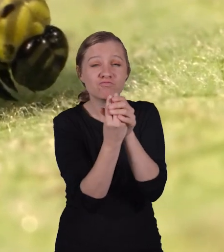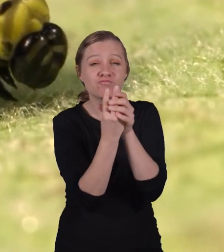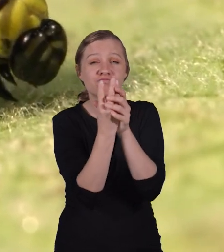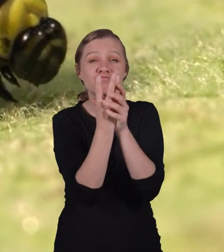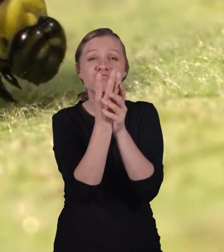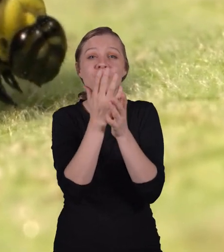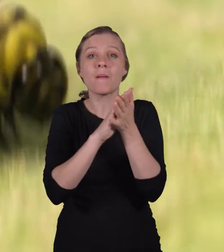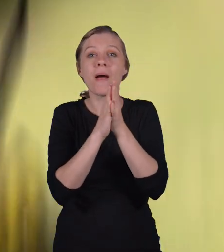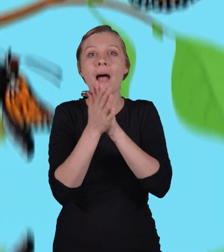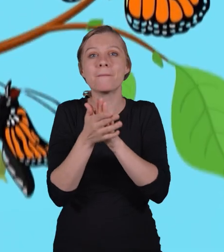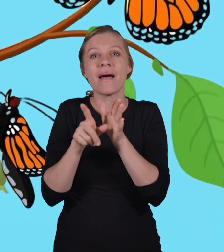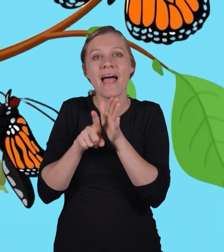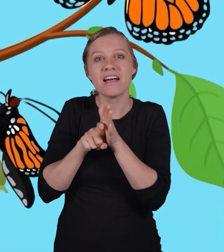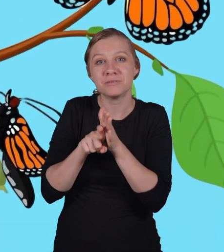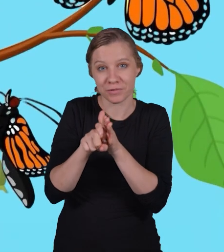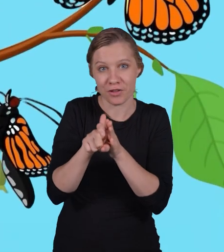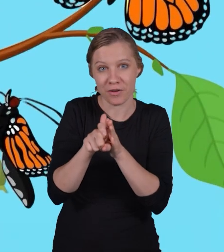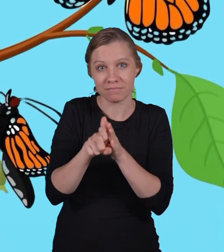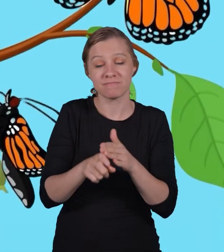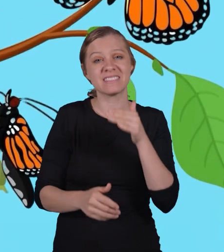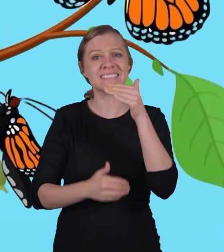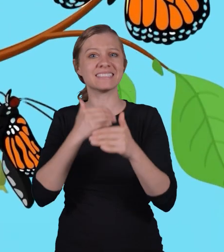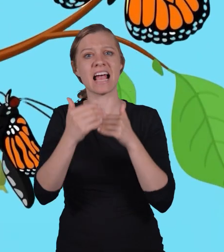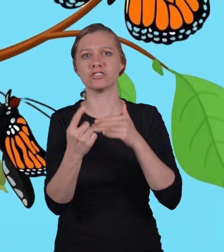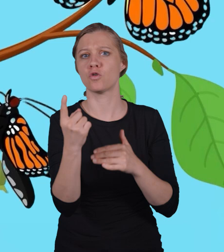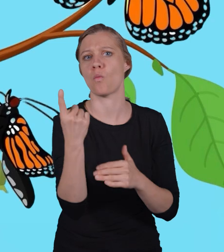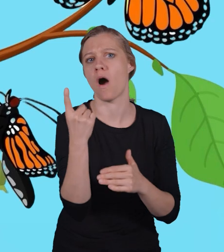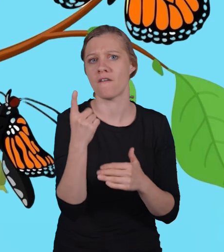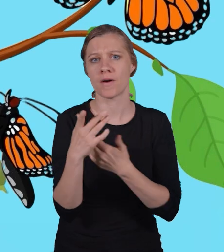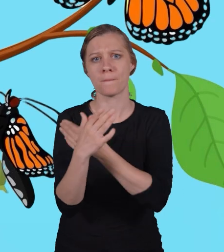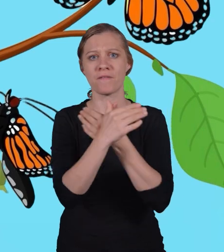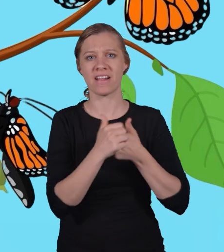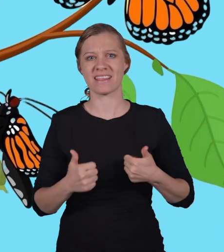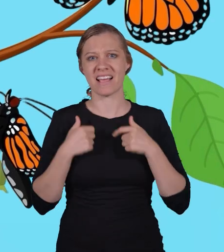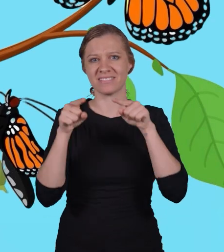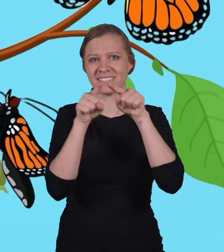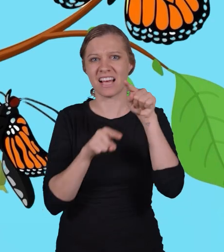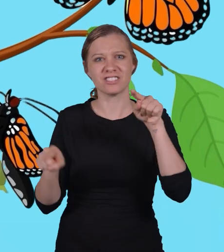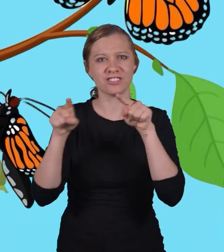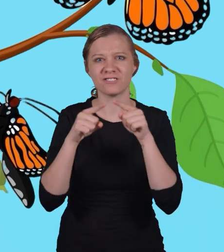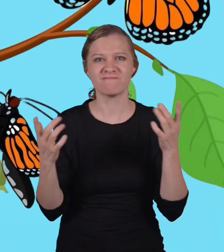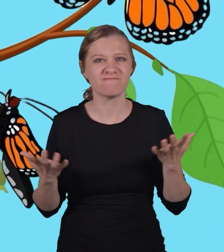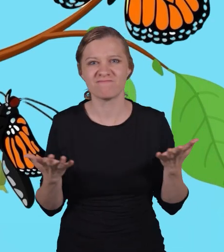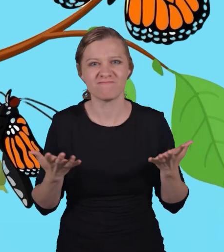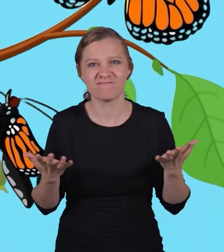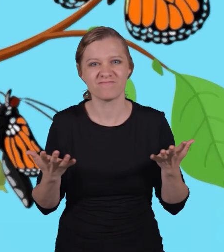takes place. What is Stage 1 of a Butterfly's Life Cycle?